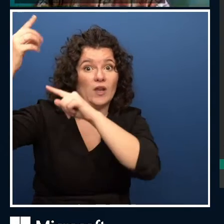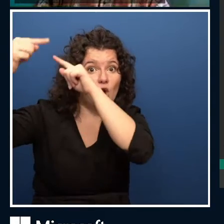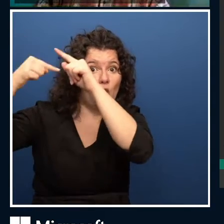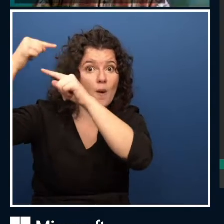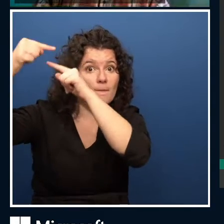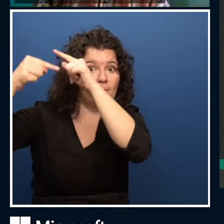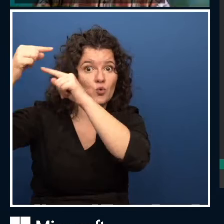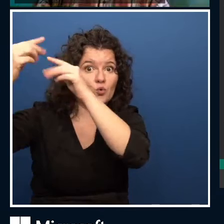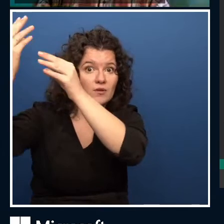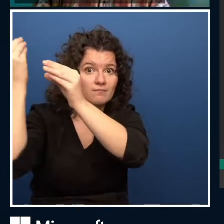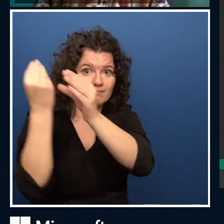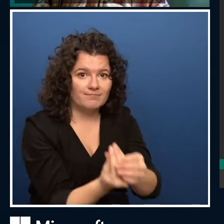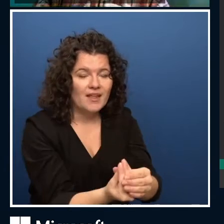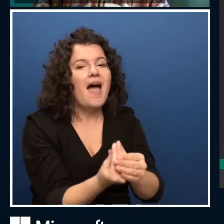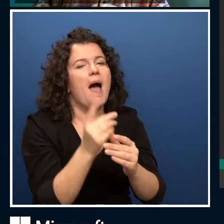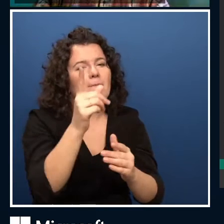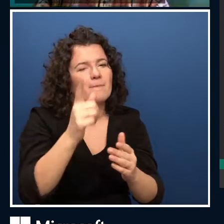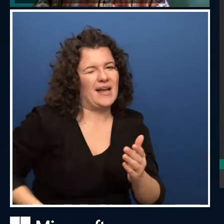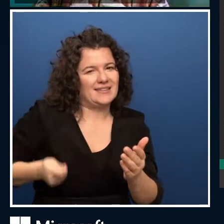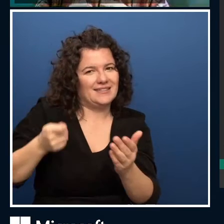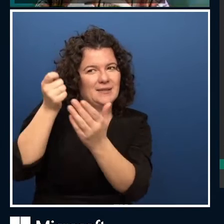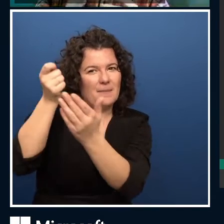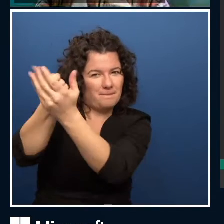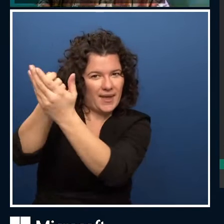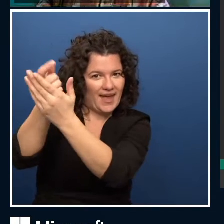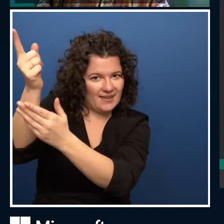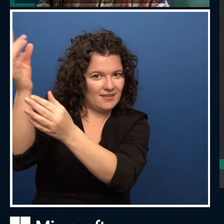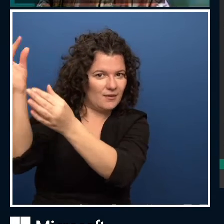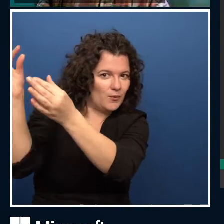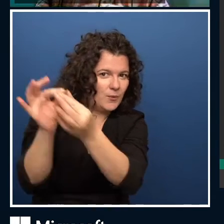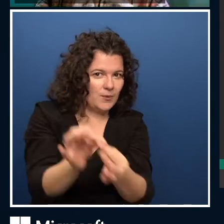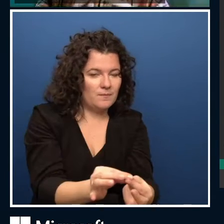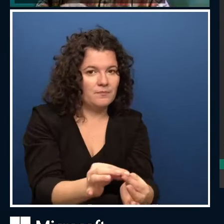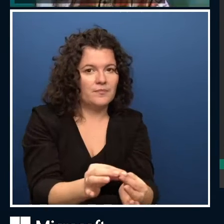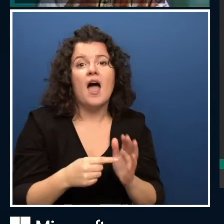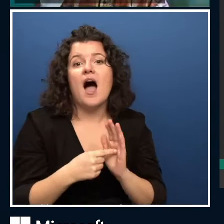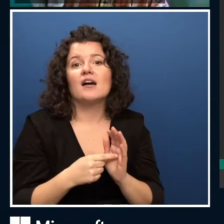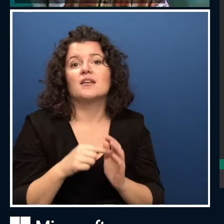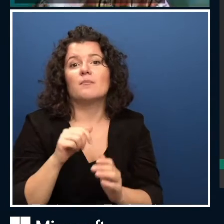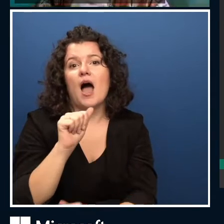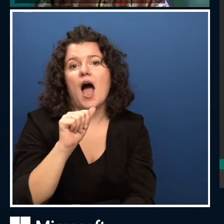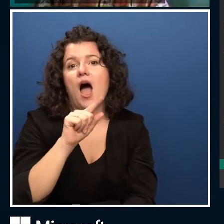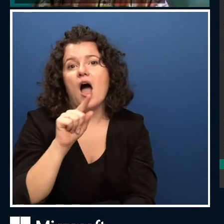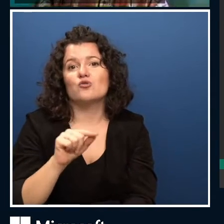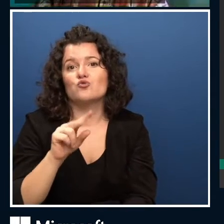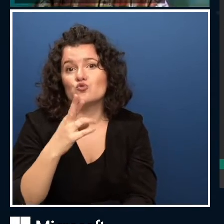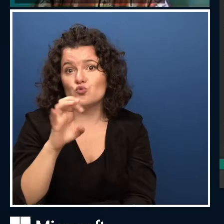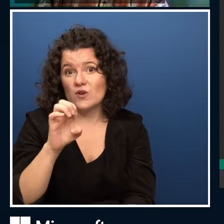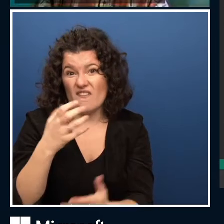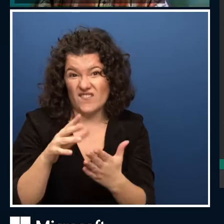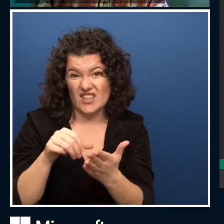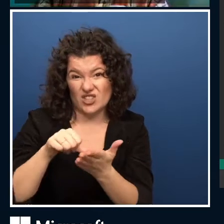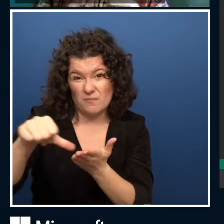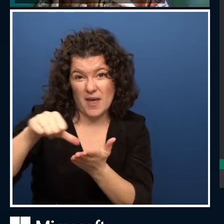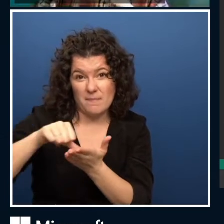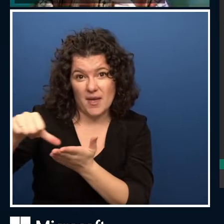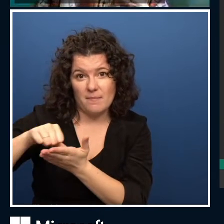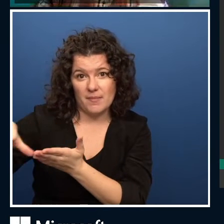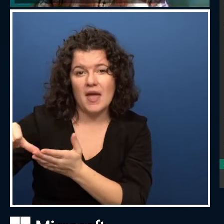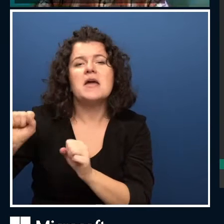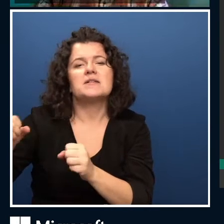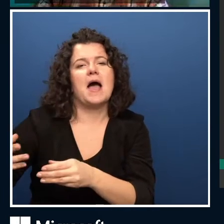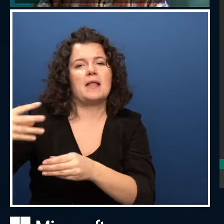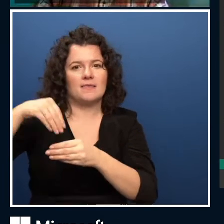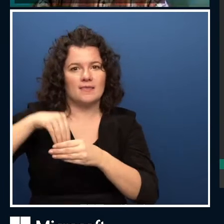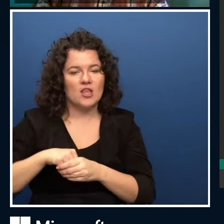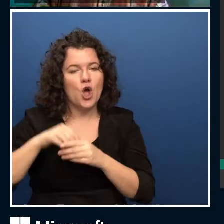It costs money. But what you can do, if you have Azure subscription, then you just create the Cognitive Service in your subscription and you get the